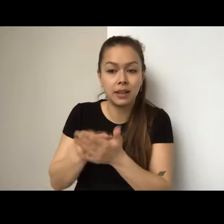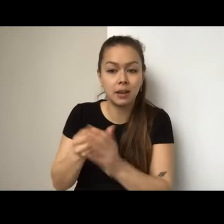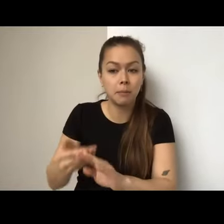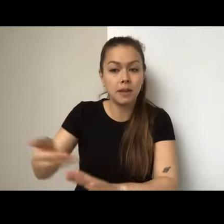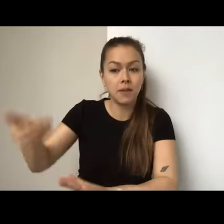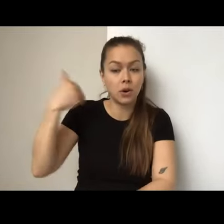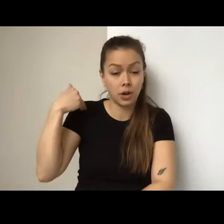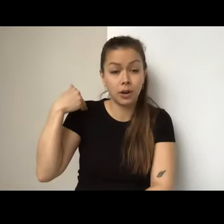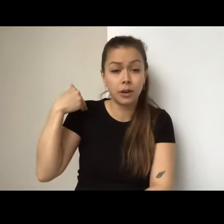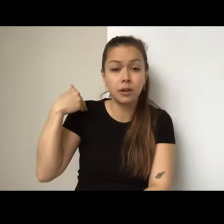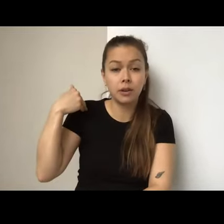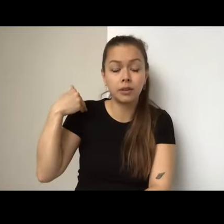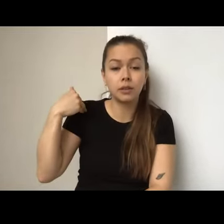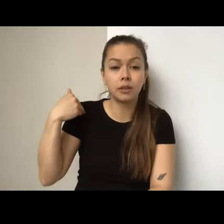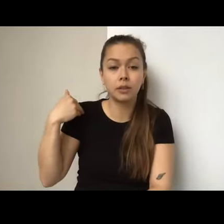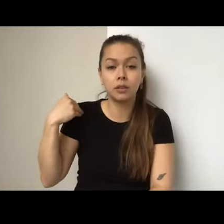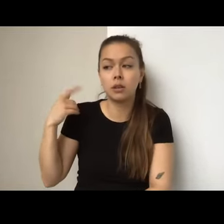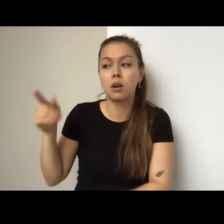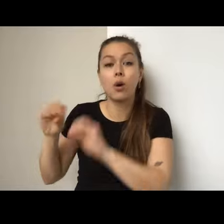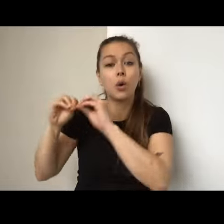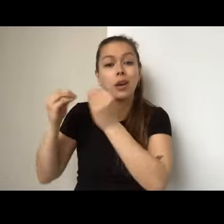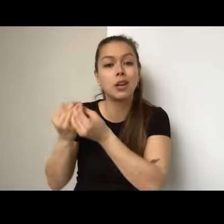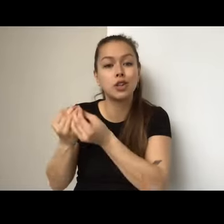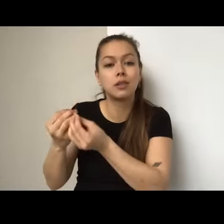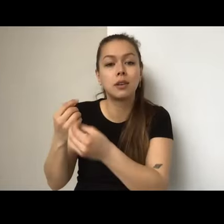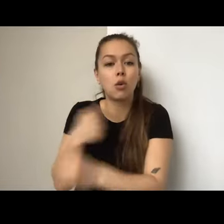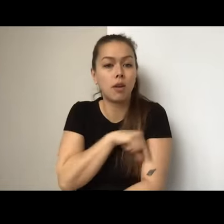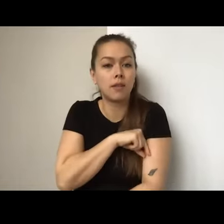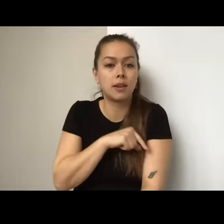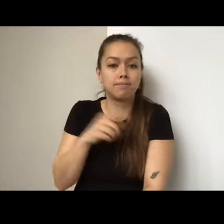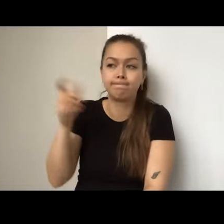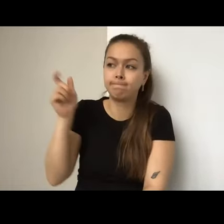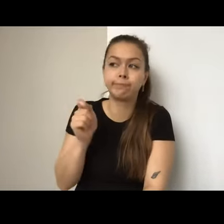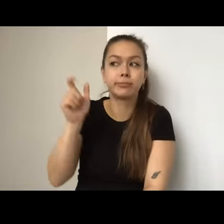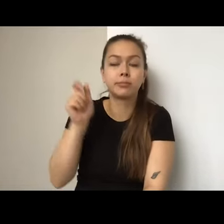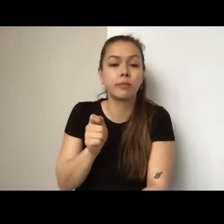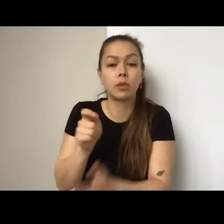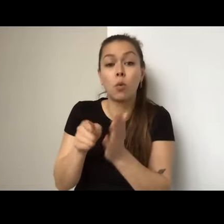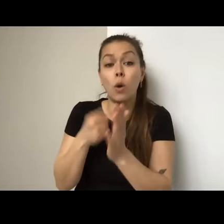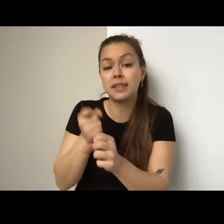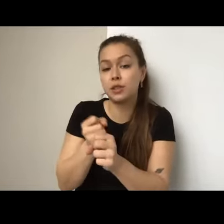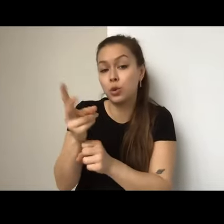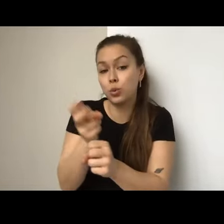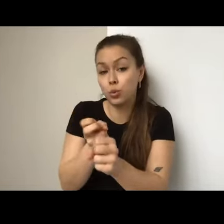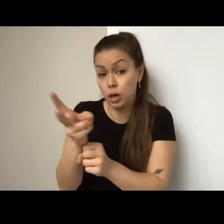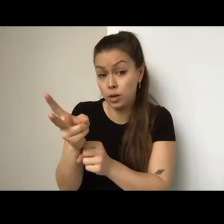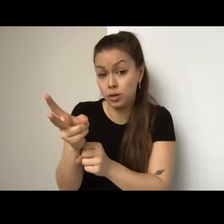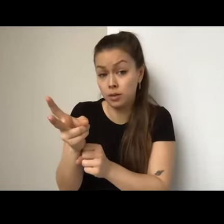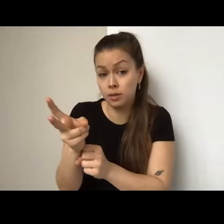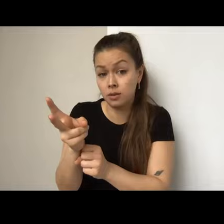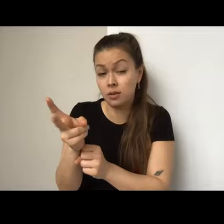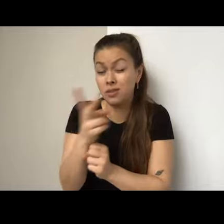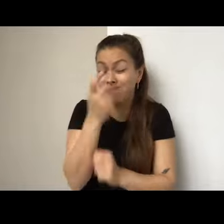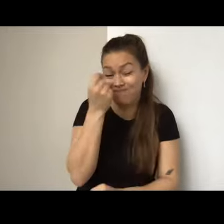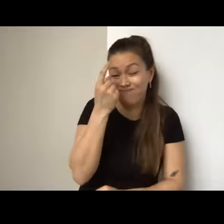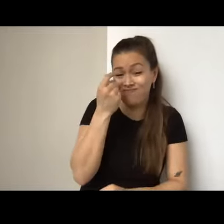to receive this funding once every two years, but as with all grants that you receive through the TAC, you are